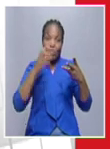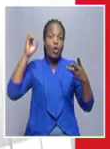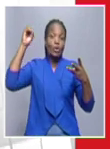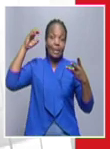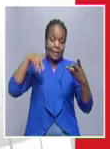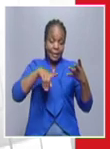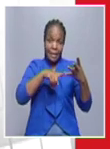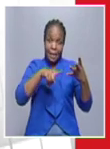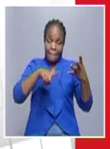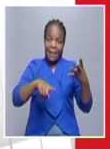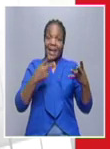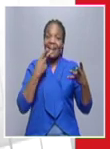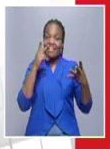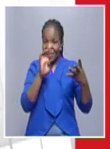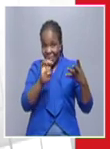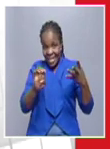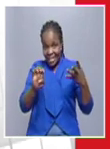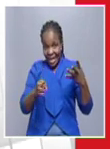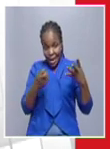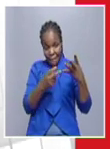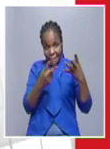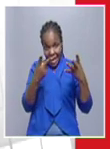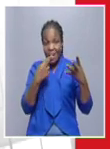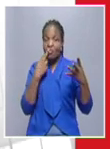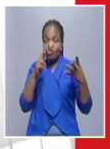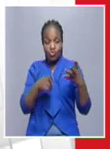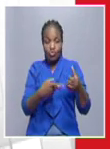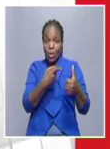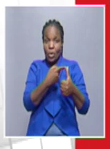kavango east two cases at rundu